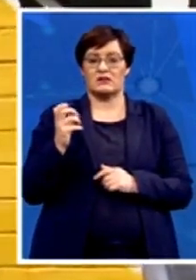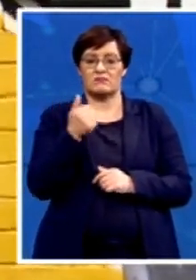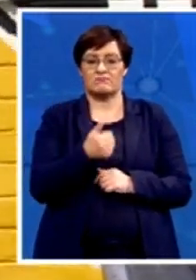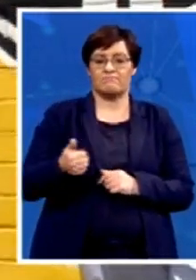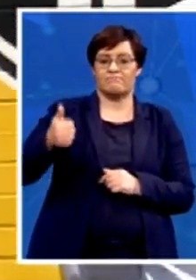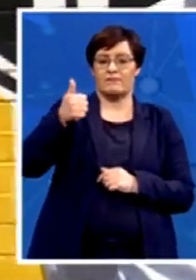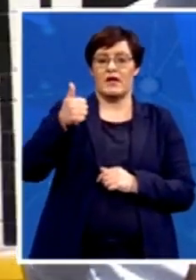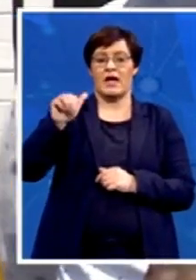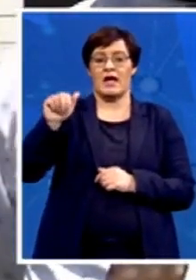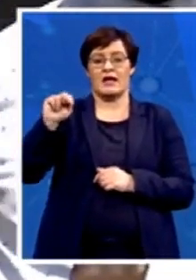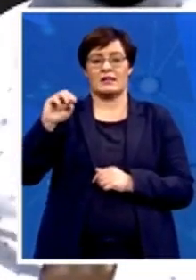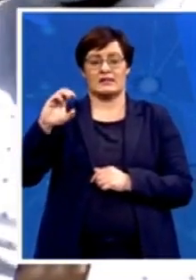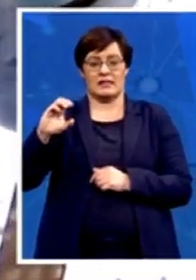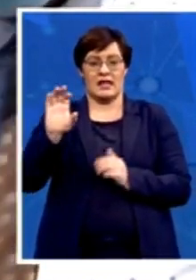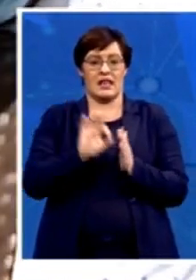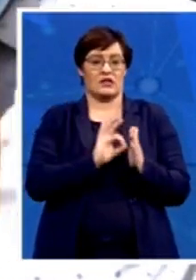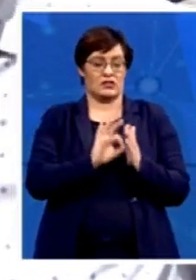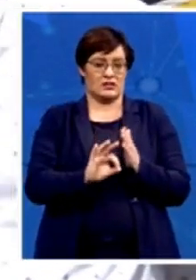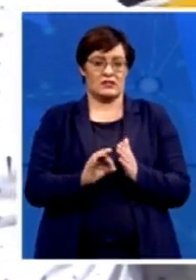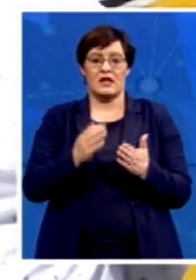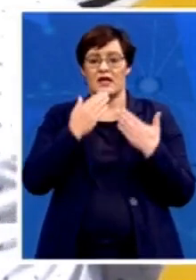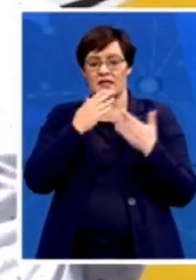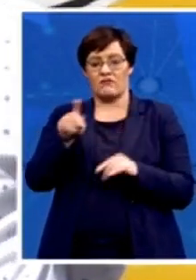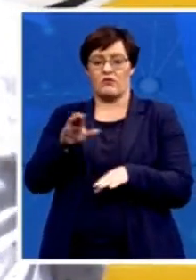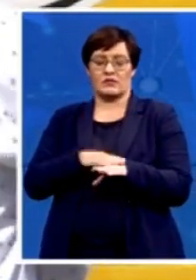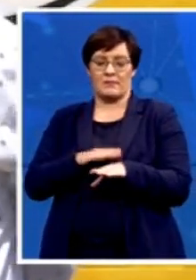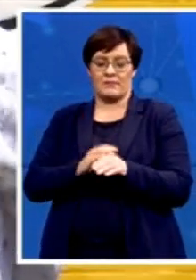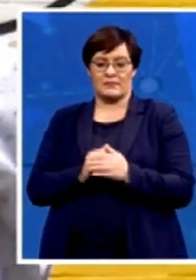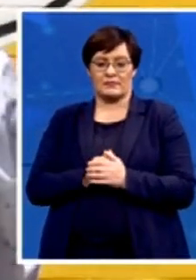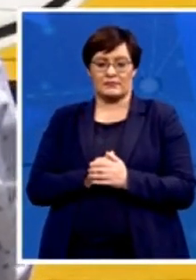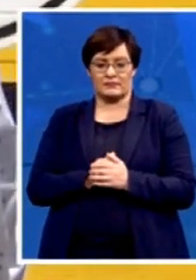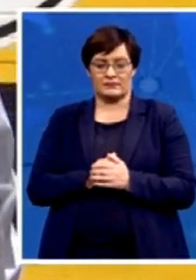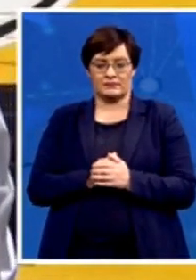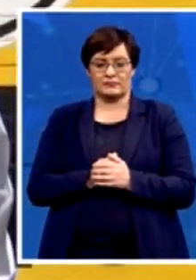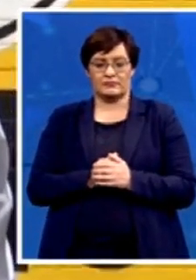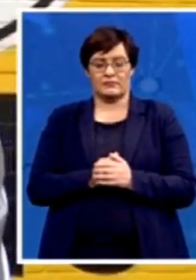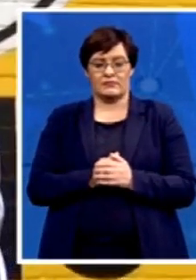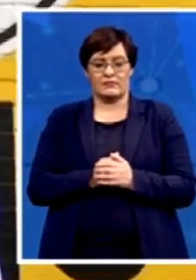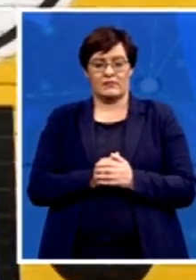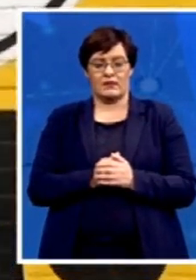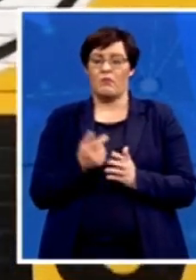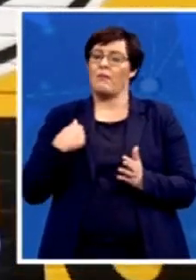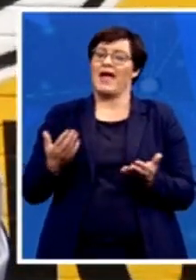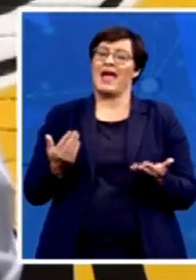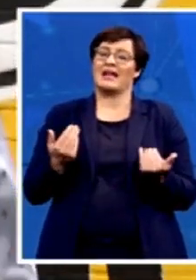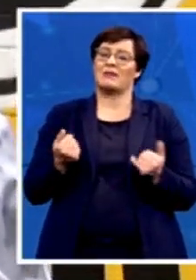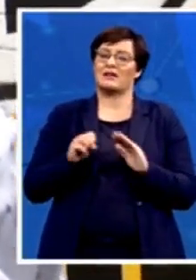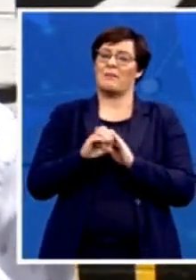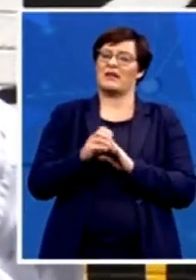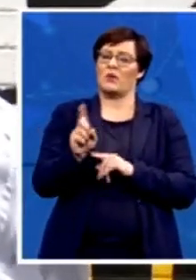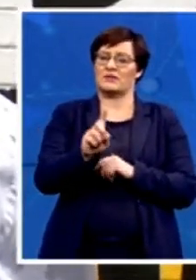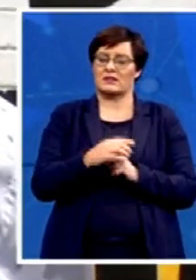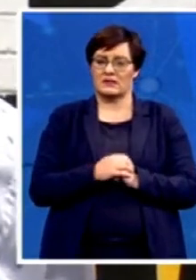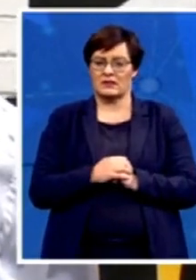Thank you so much, sir, for your time. What are we supposed to be expecting on this media briefing? Our